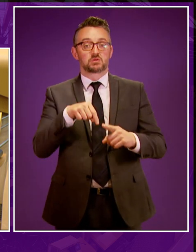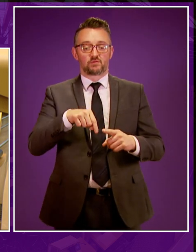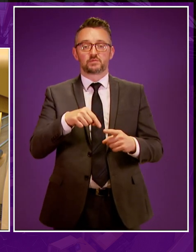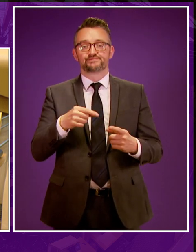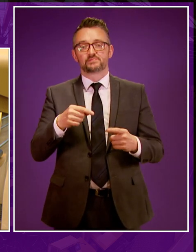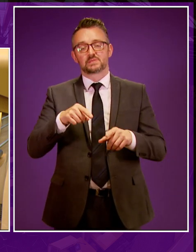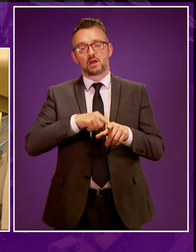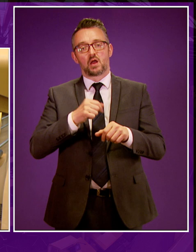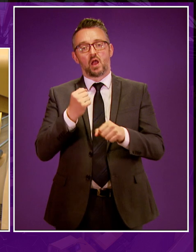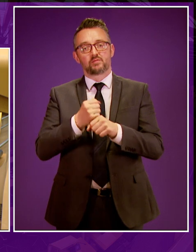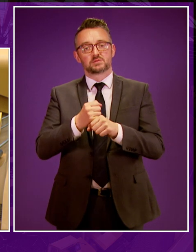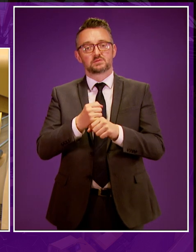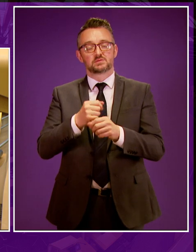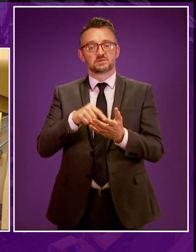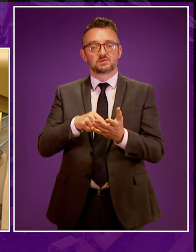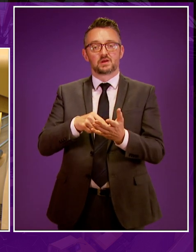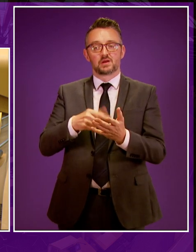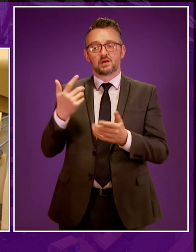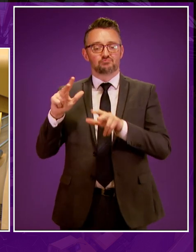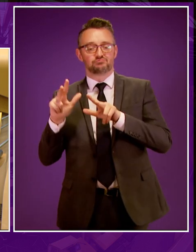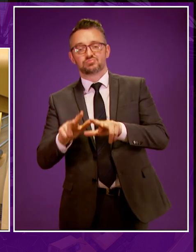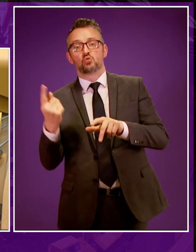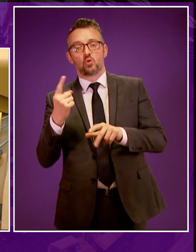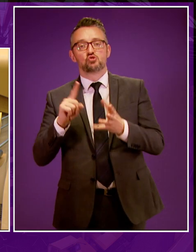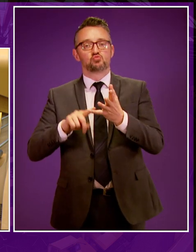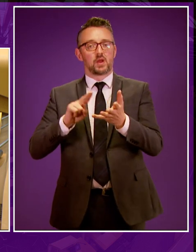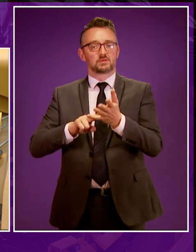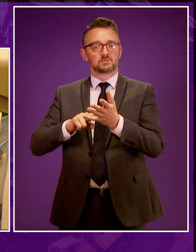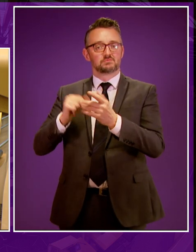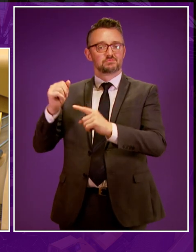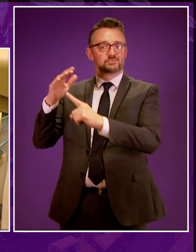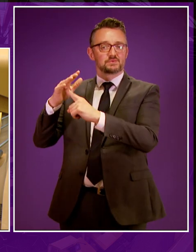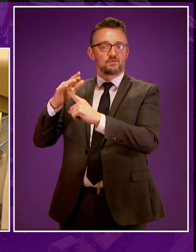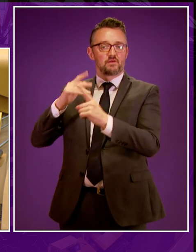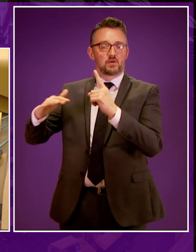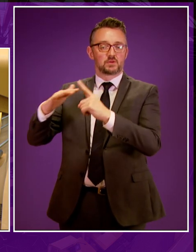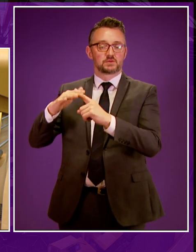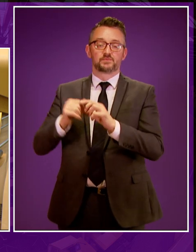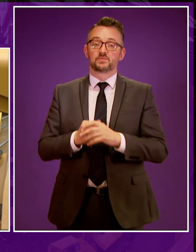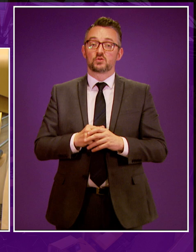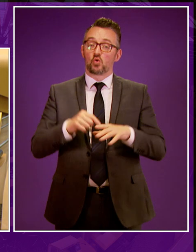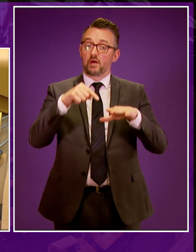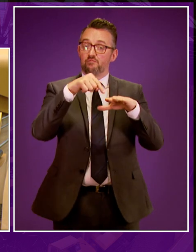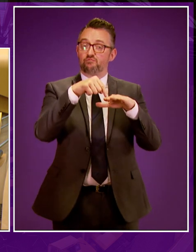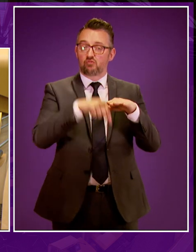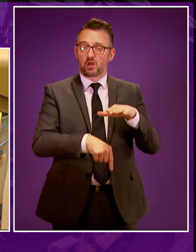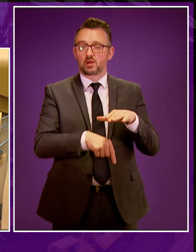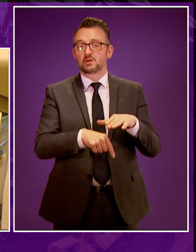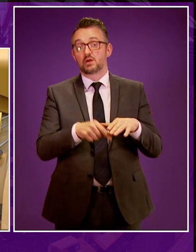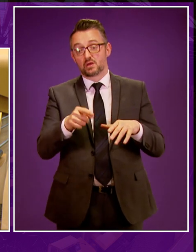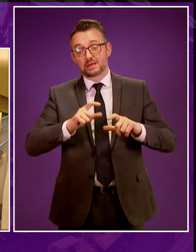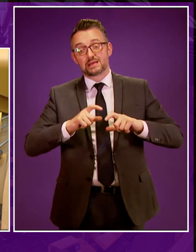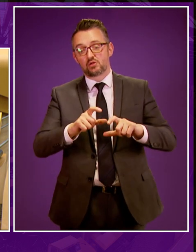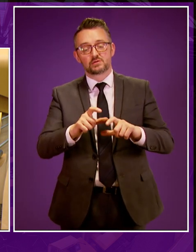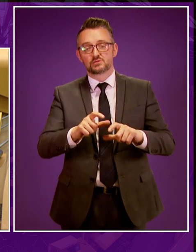Programme for Government earned praise from the UN's Head of Environment. To allow fracking to go forward, then, would be incompatible